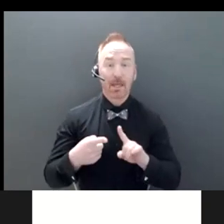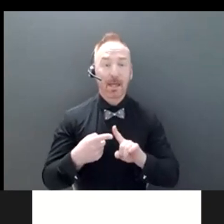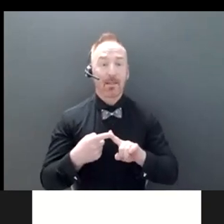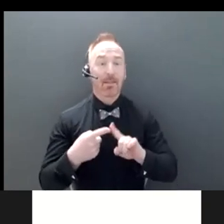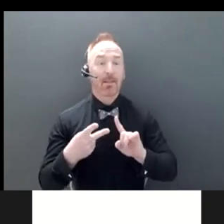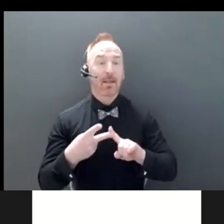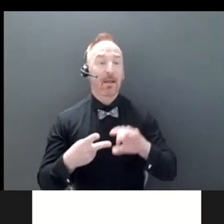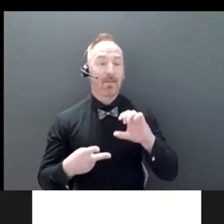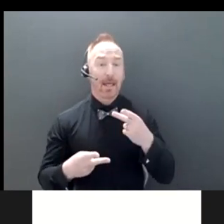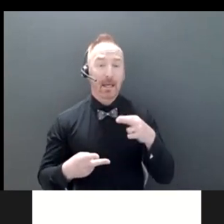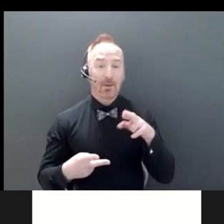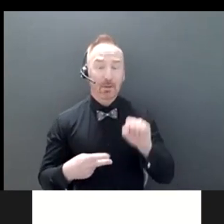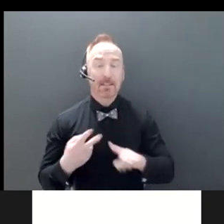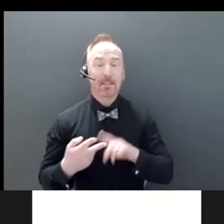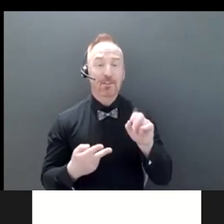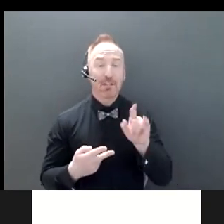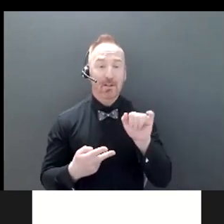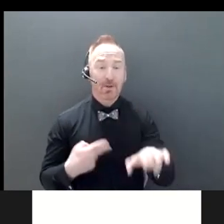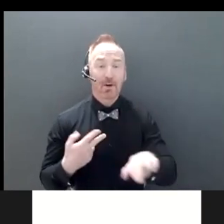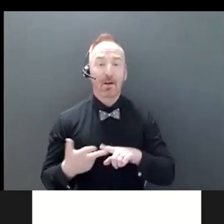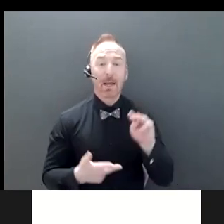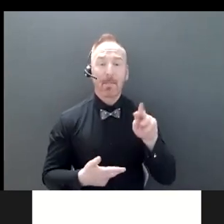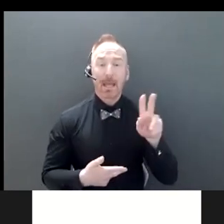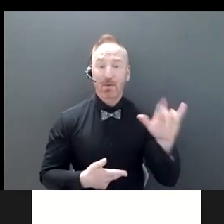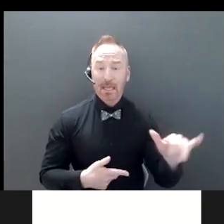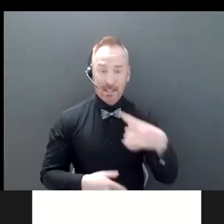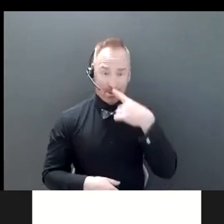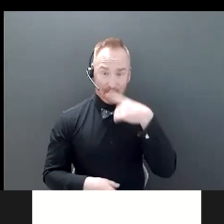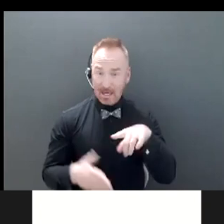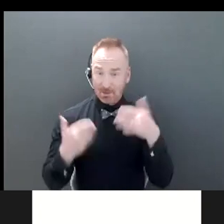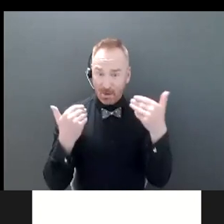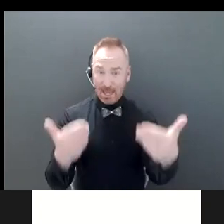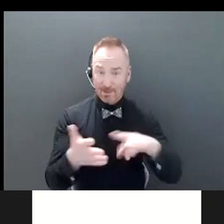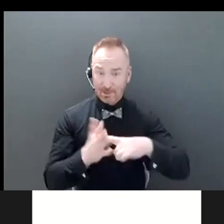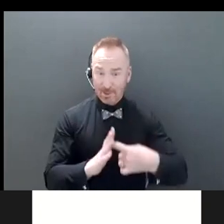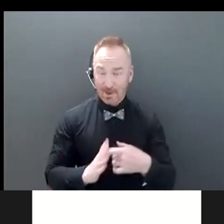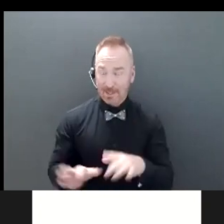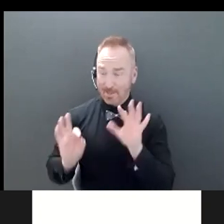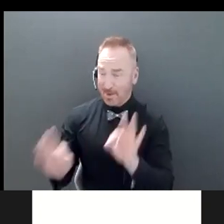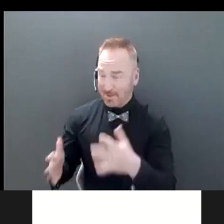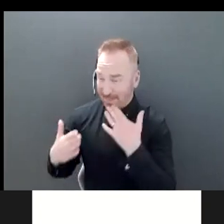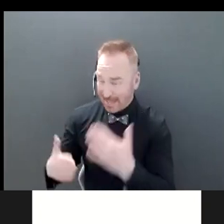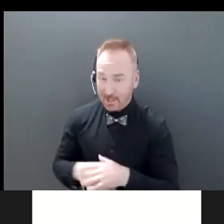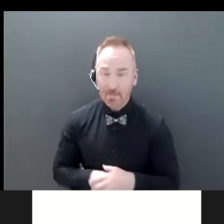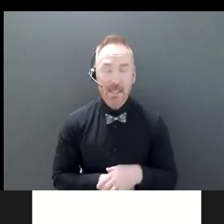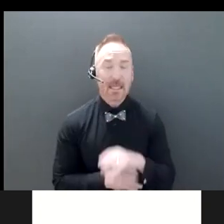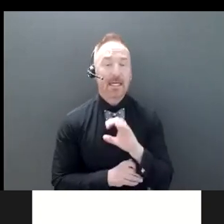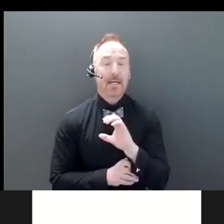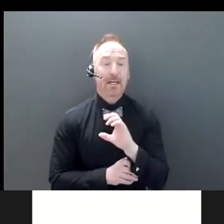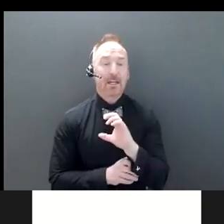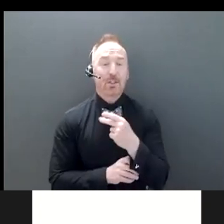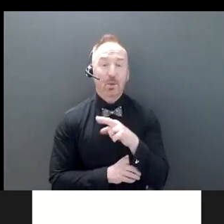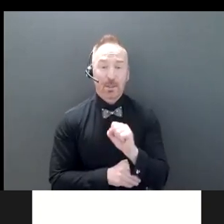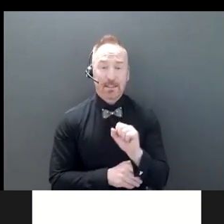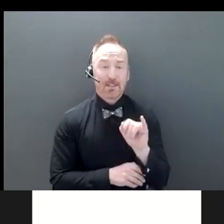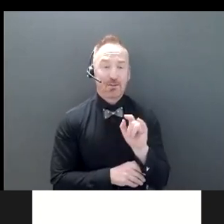And I'll let Mary start the questions. Perfect. Thank you. First of all, again, thank you to Chris, to Jennifer and to Rianne. We've had